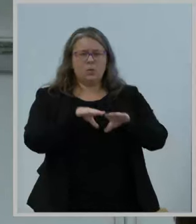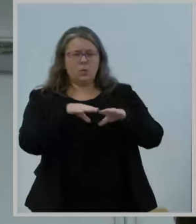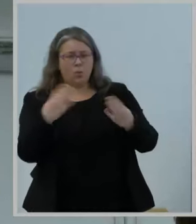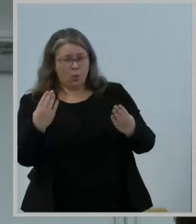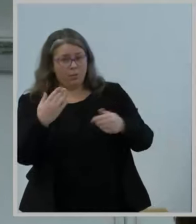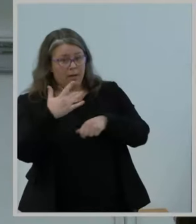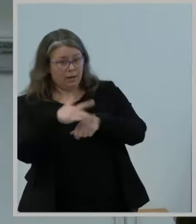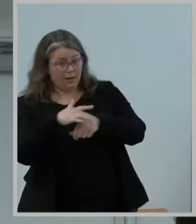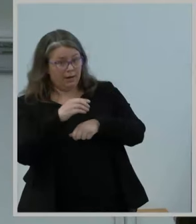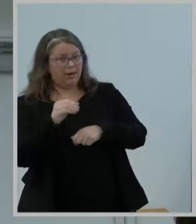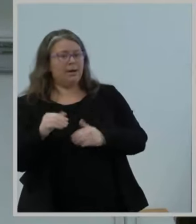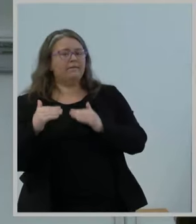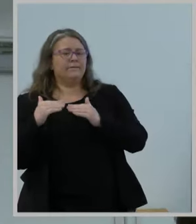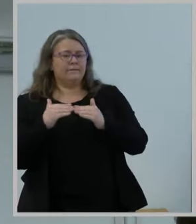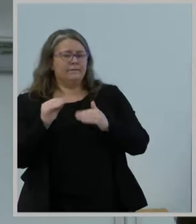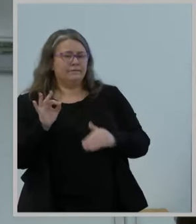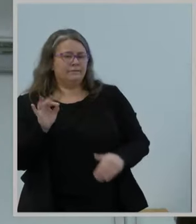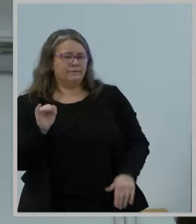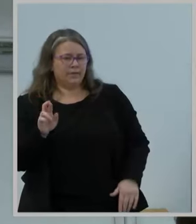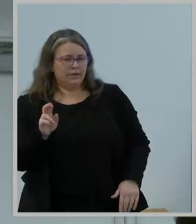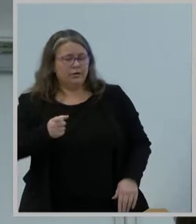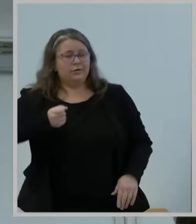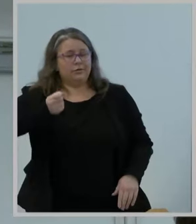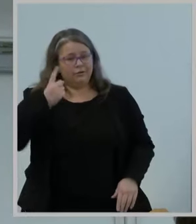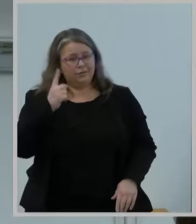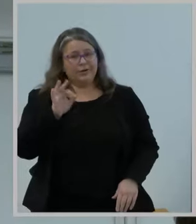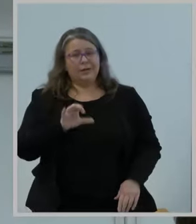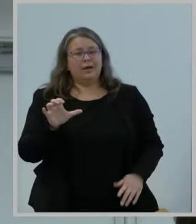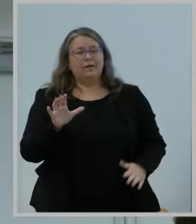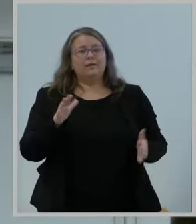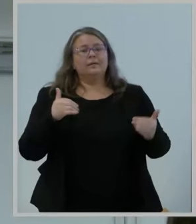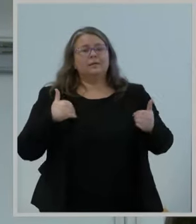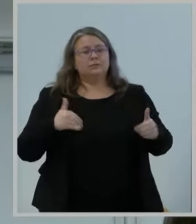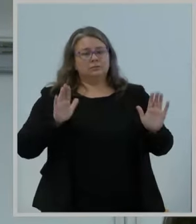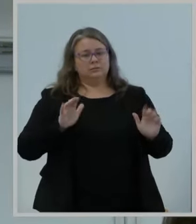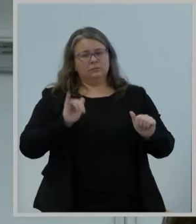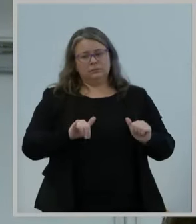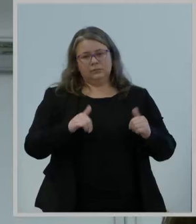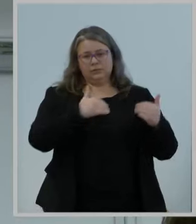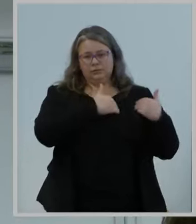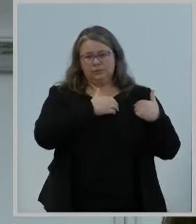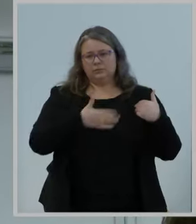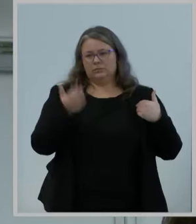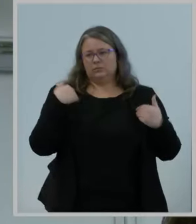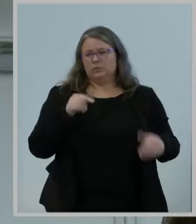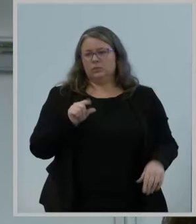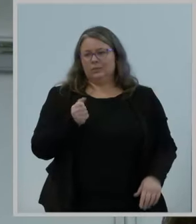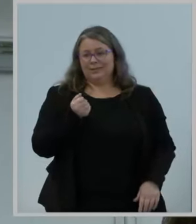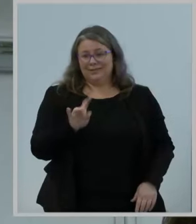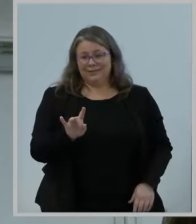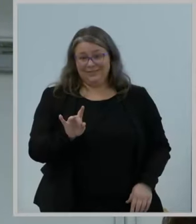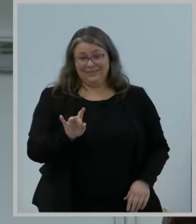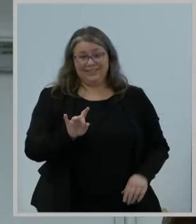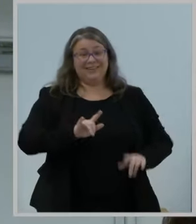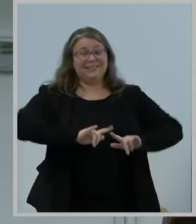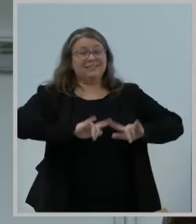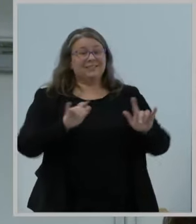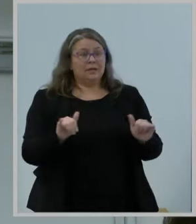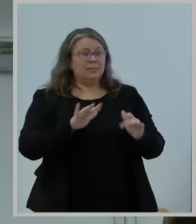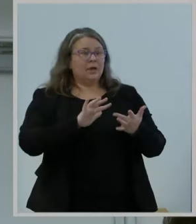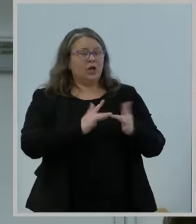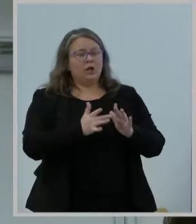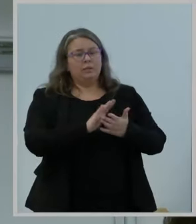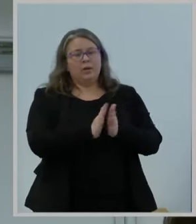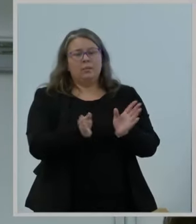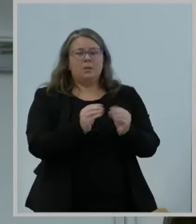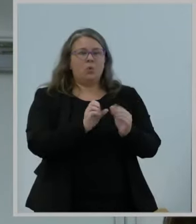However, the Commission abdicated that responsibility in 2018, just as the Internet was becoming more vital than ever. The item